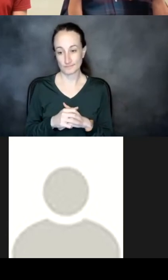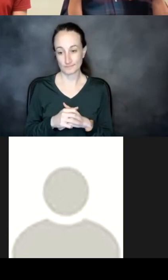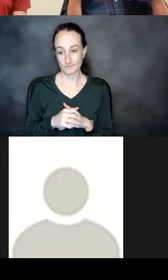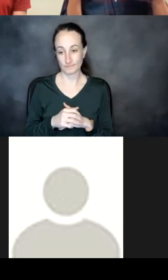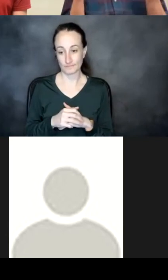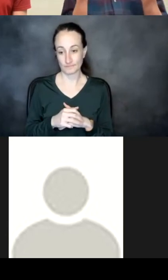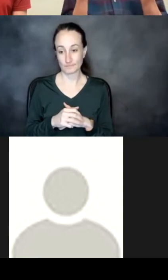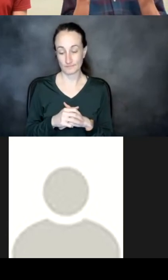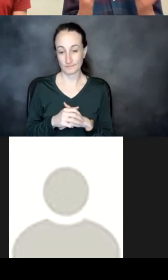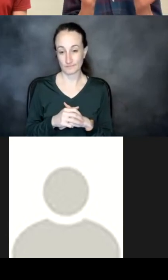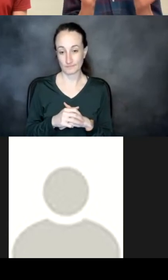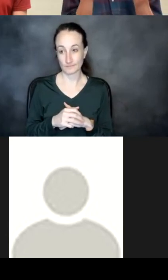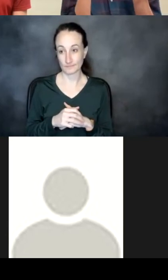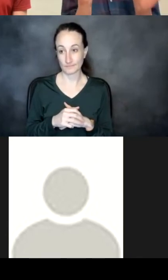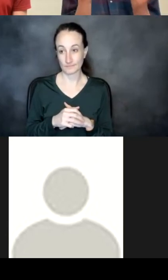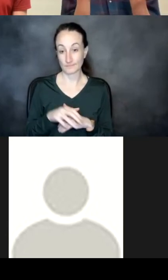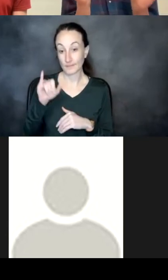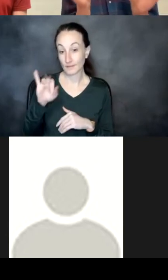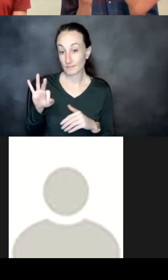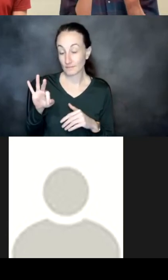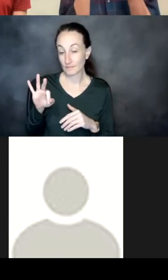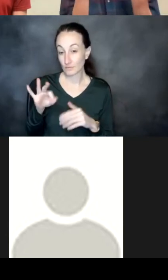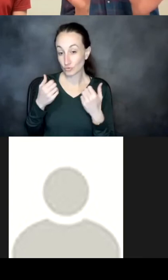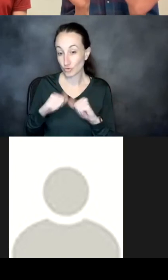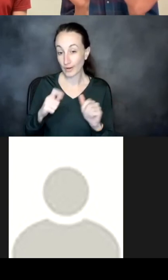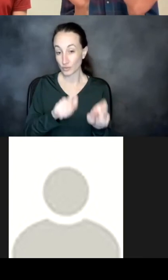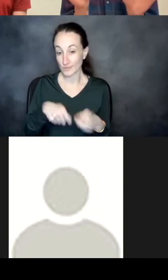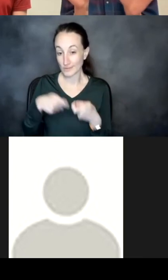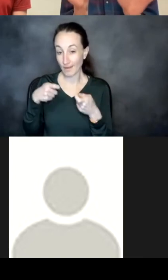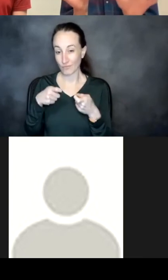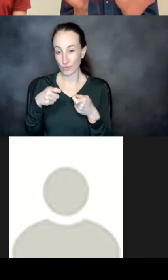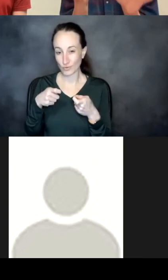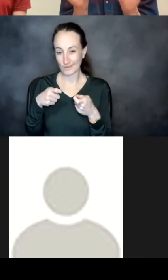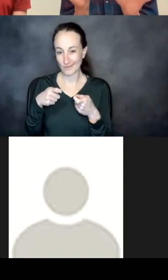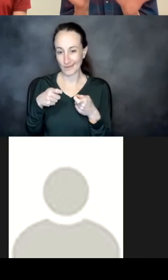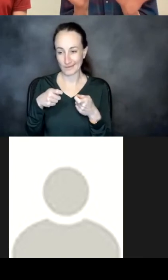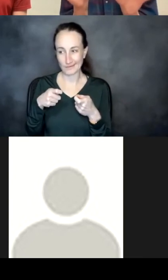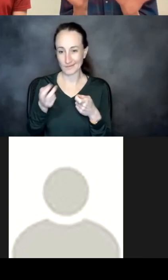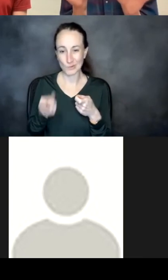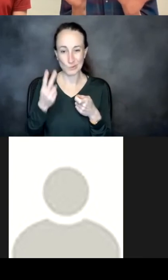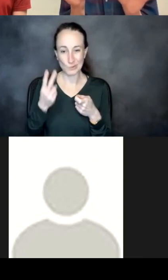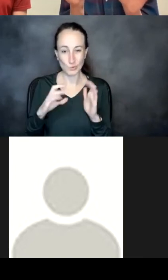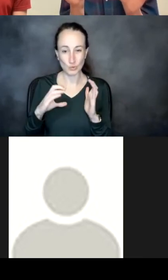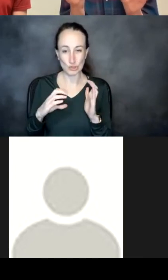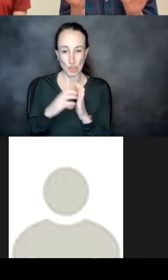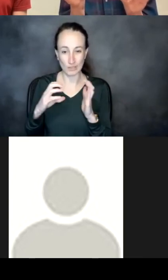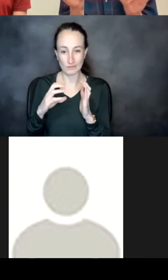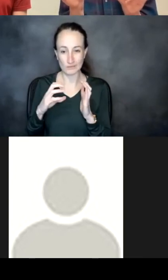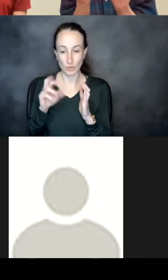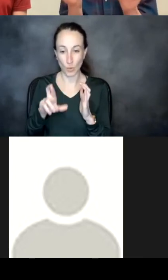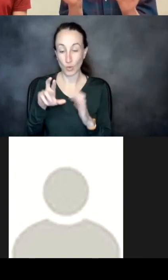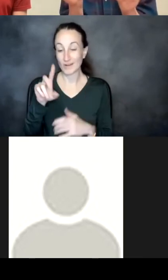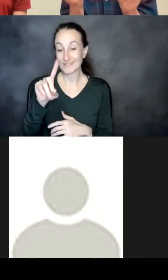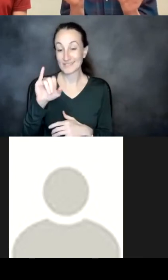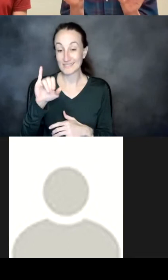say if you have if you're trying to scaffold like a discontiguous chunk or two chunks of protein you actually have